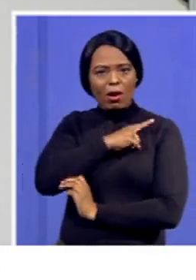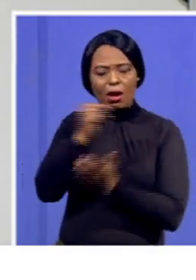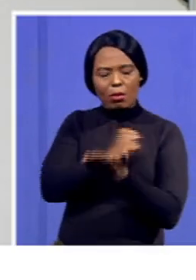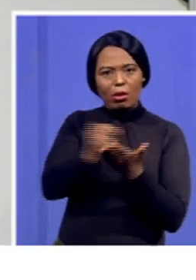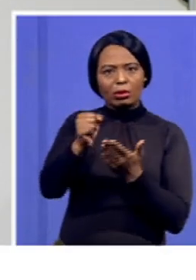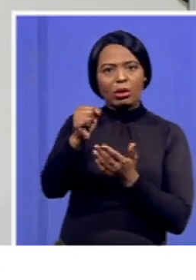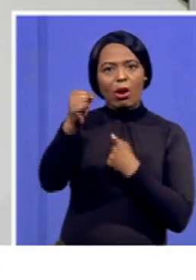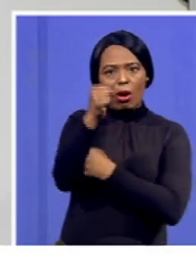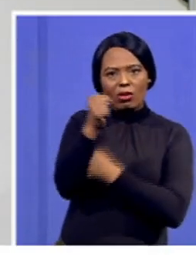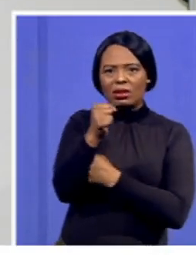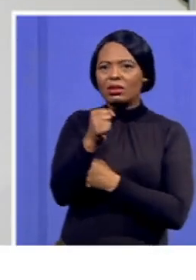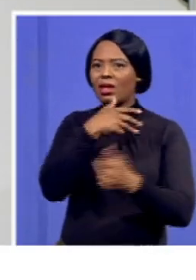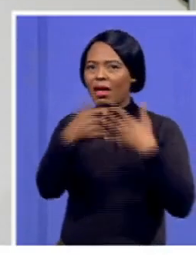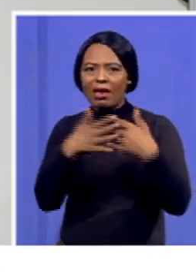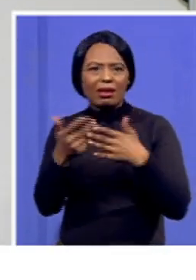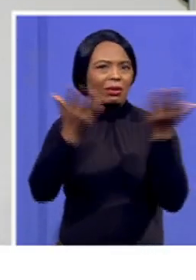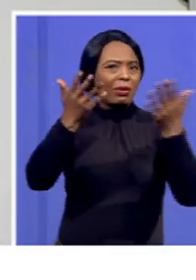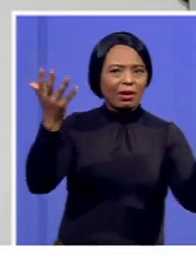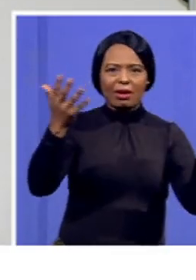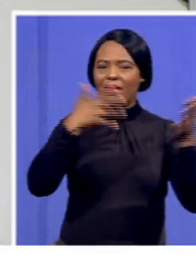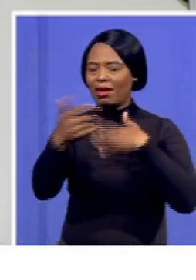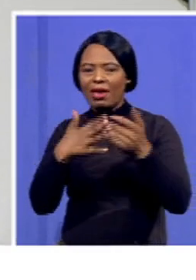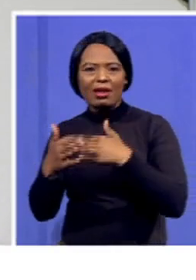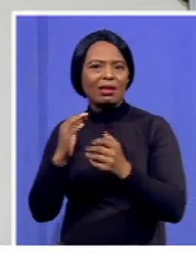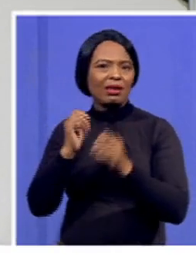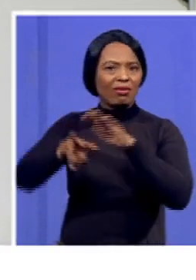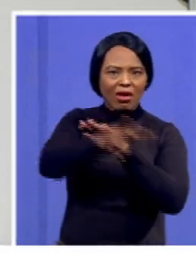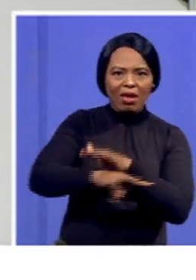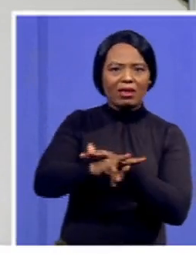everywhere, every village, every township and every town.